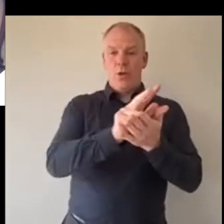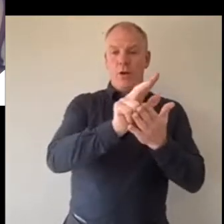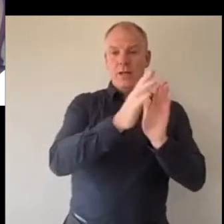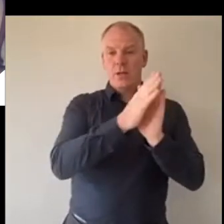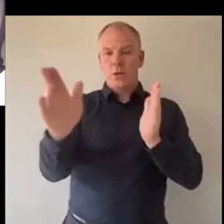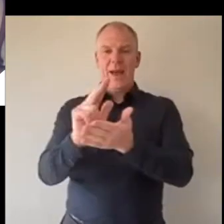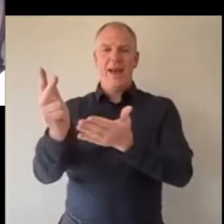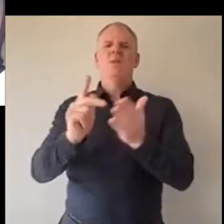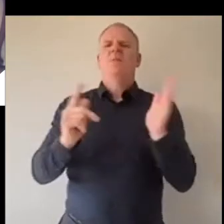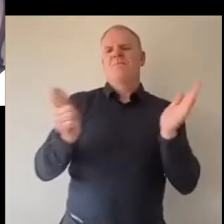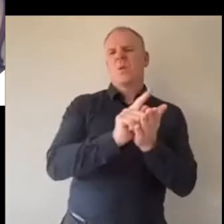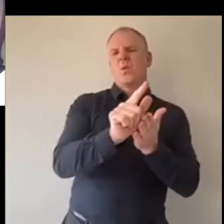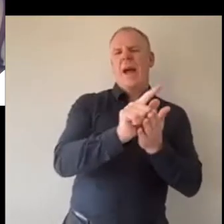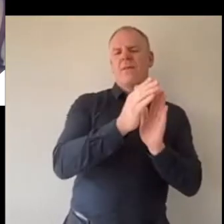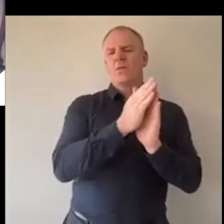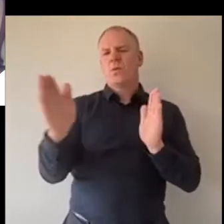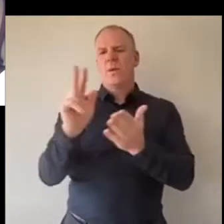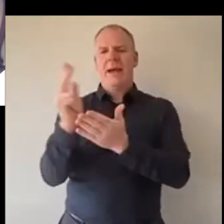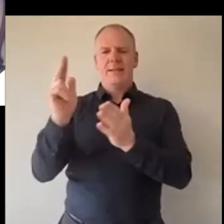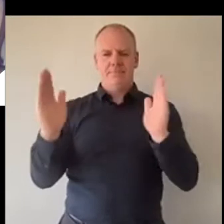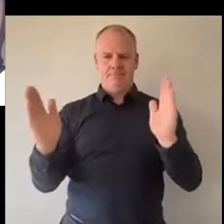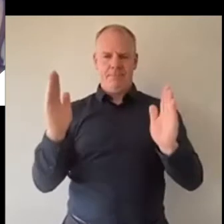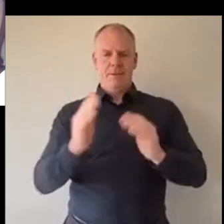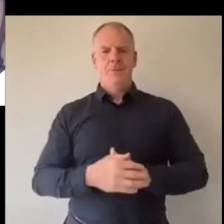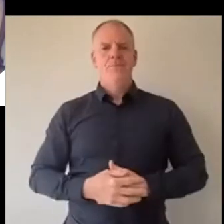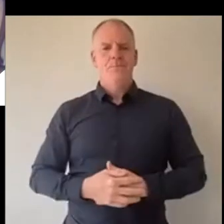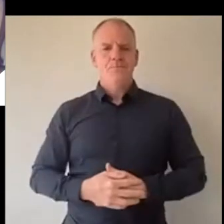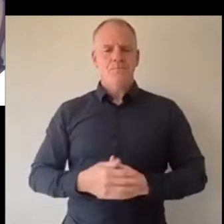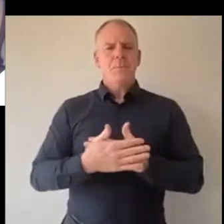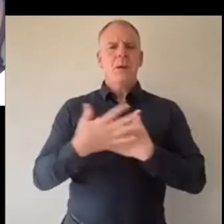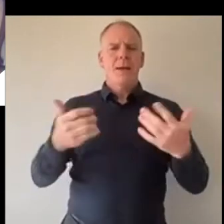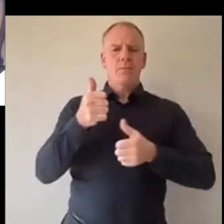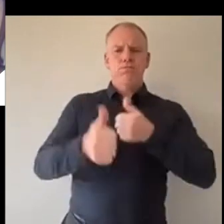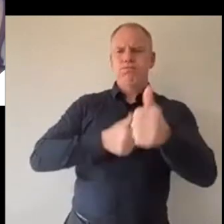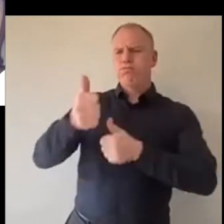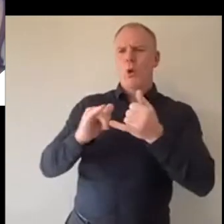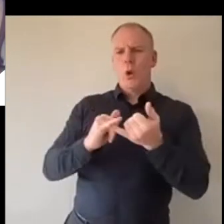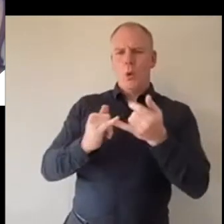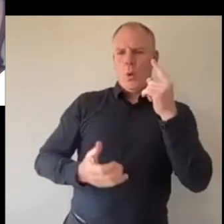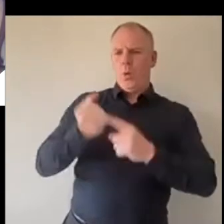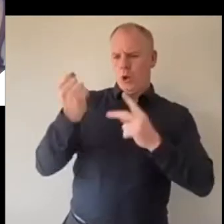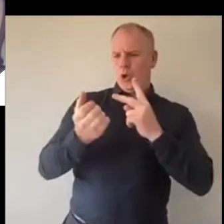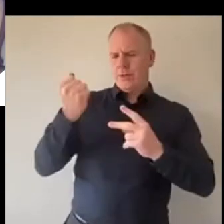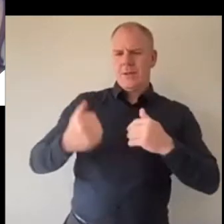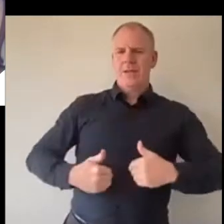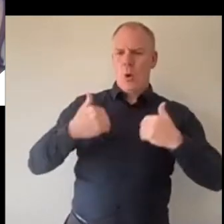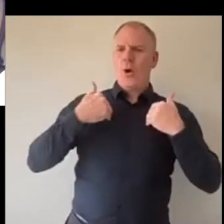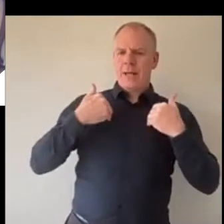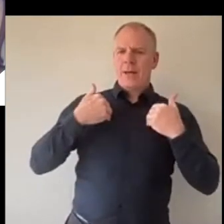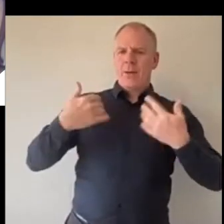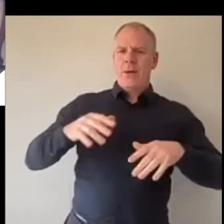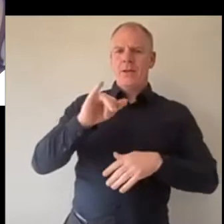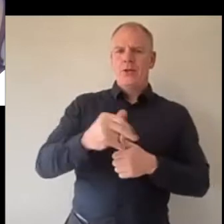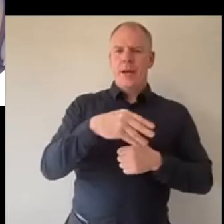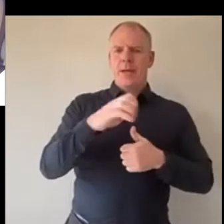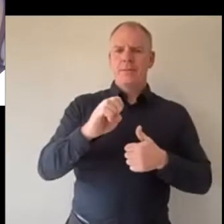or well, 12 to 18, sorry. And a big congratulations again to our award winners this morning, of James,